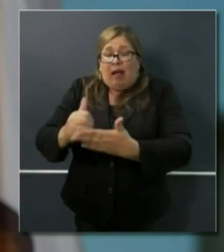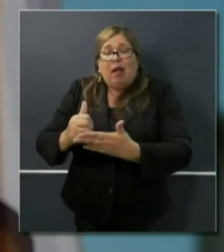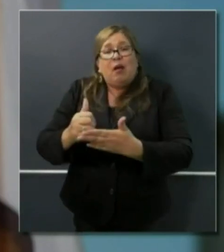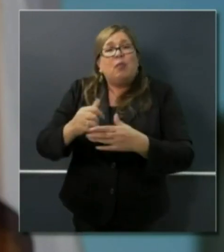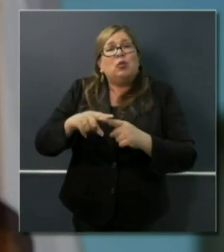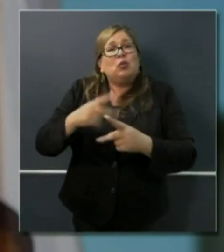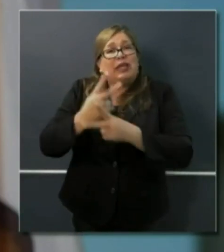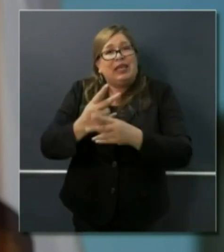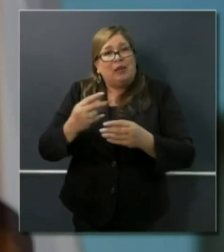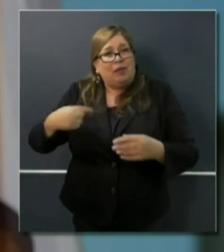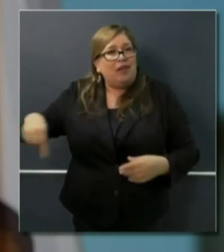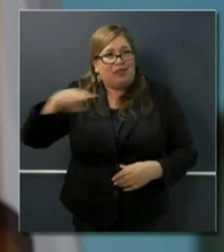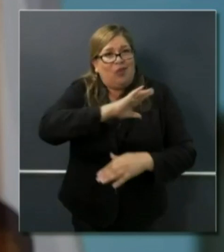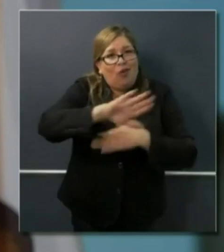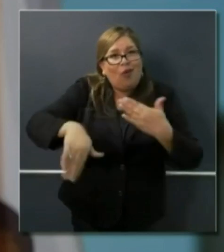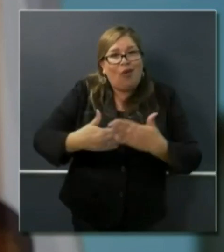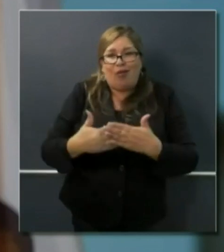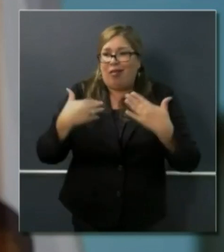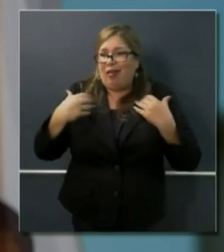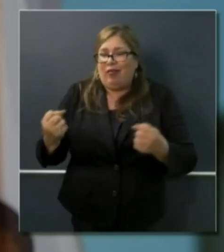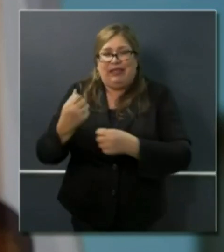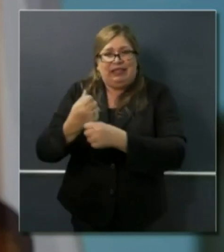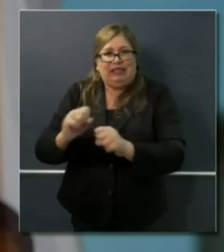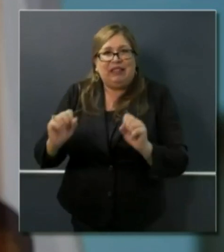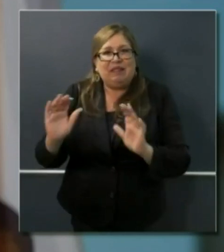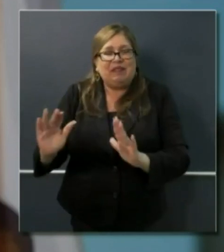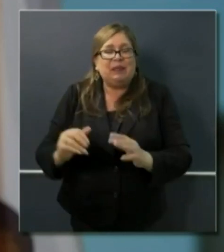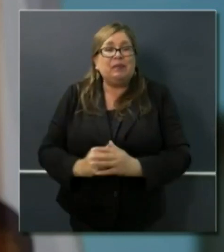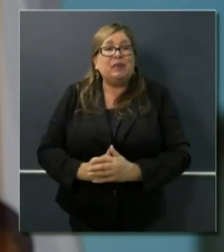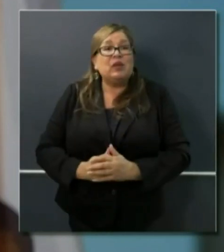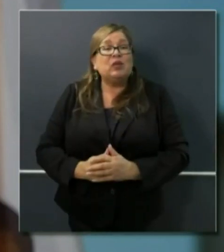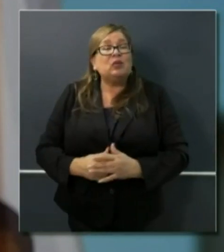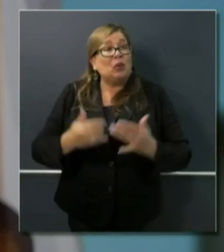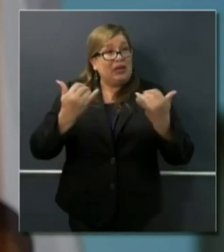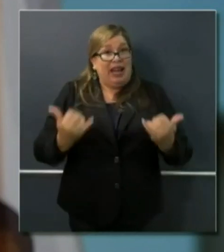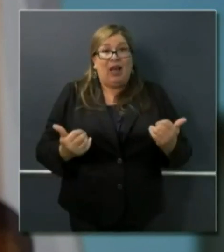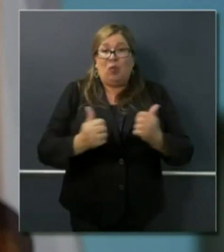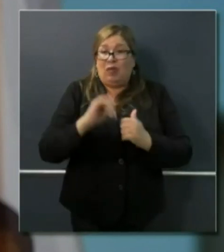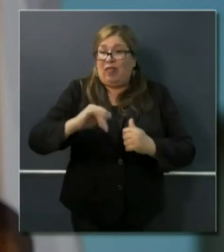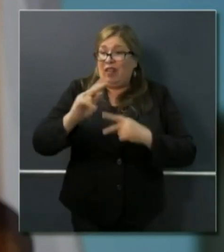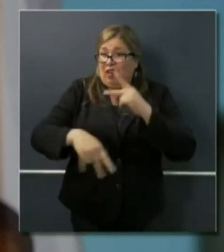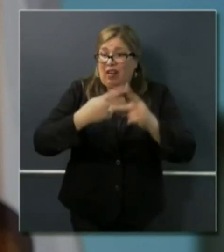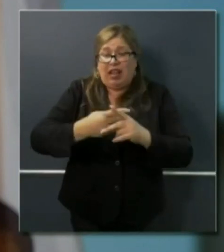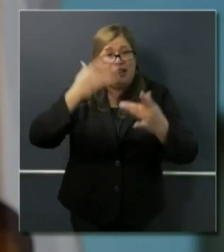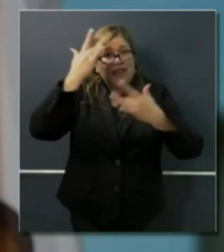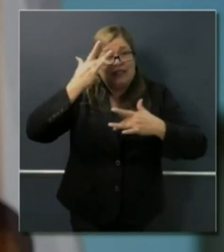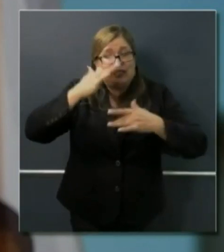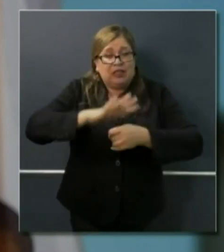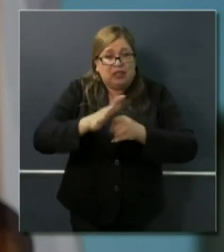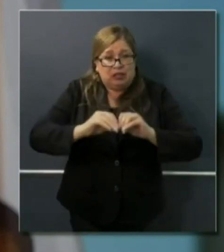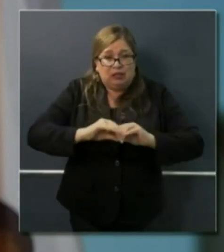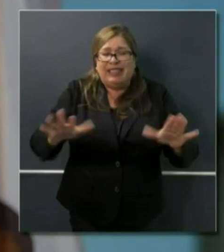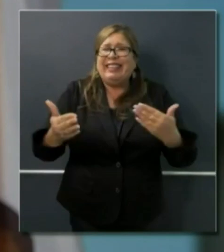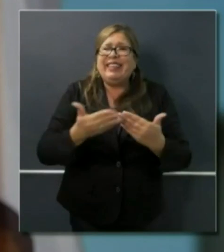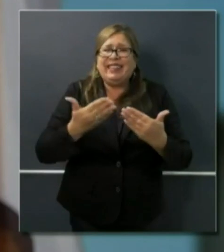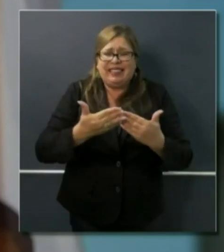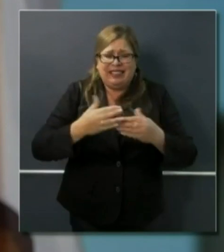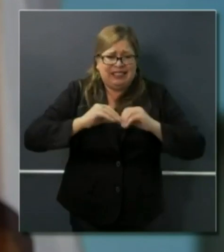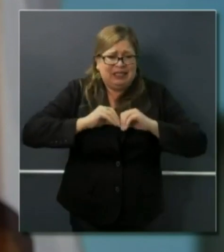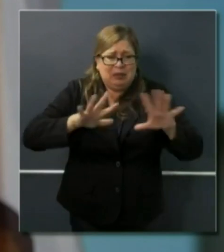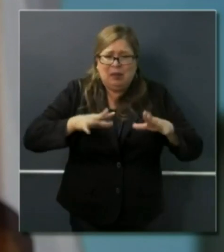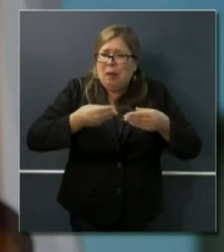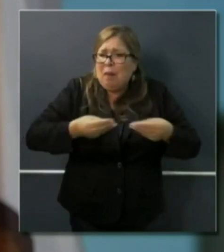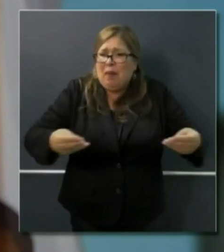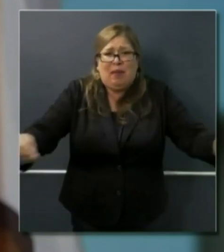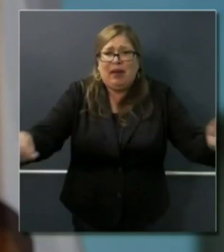safer. And so this is an example with this communicable disease that can spread easily to make sure people know